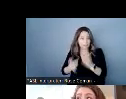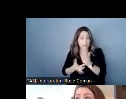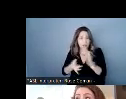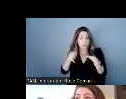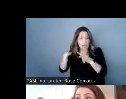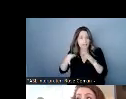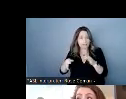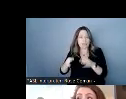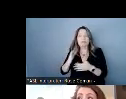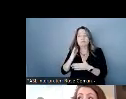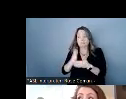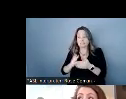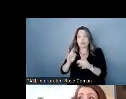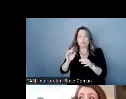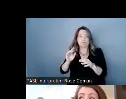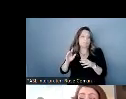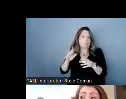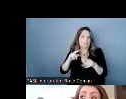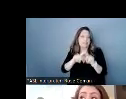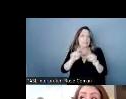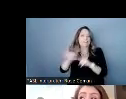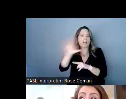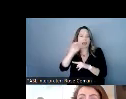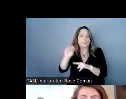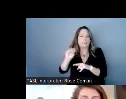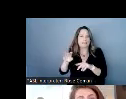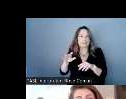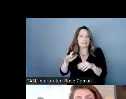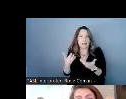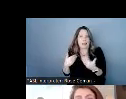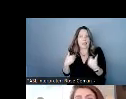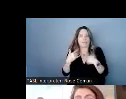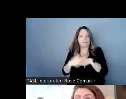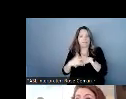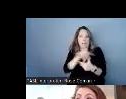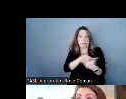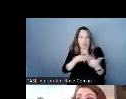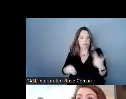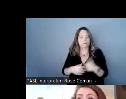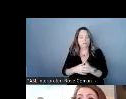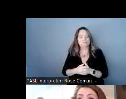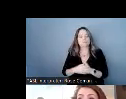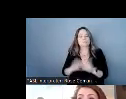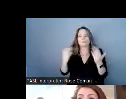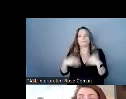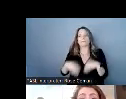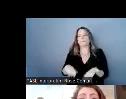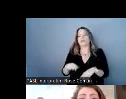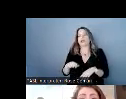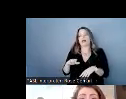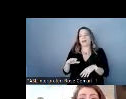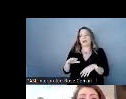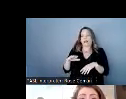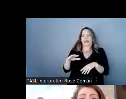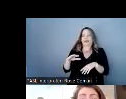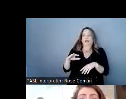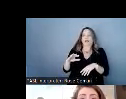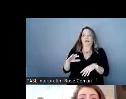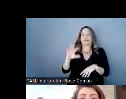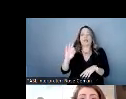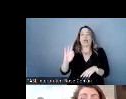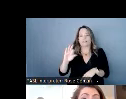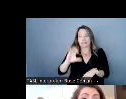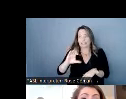dabble in each one um the fcc disability rights office is good for individuals looking for